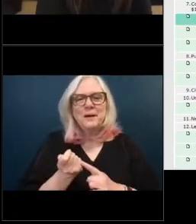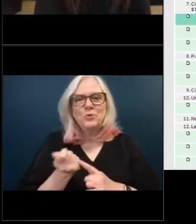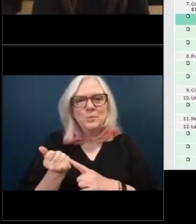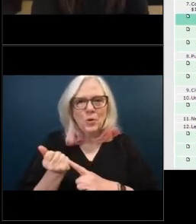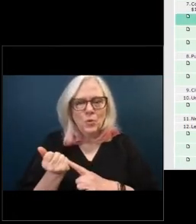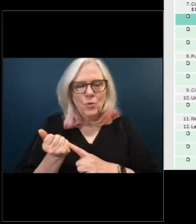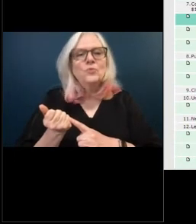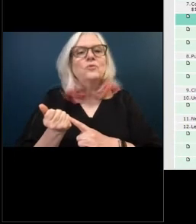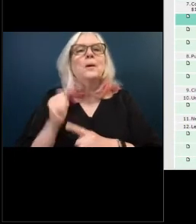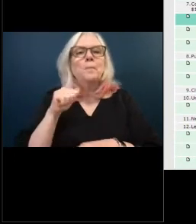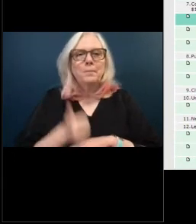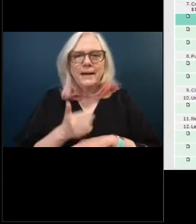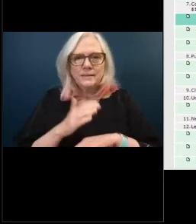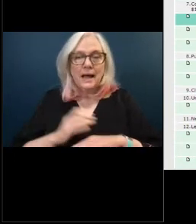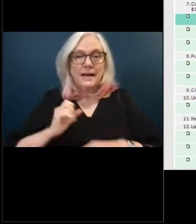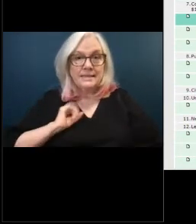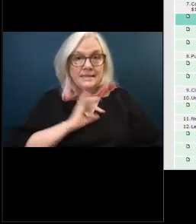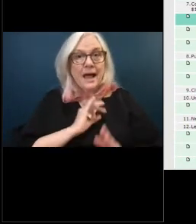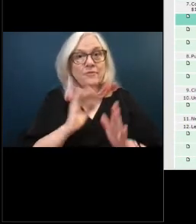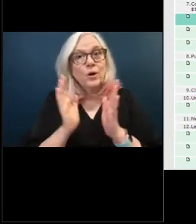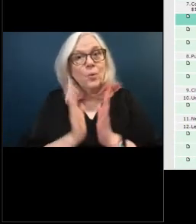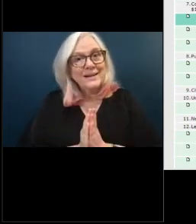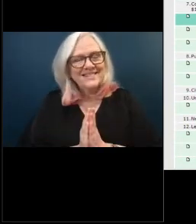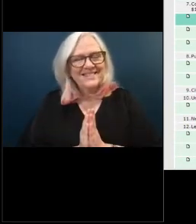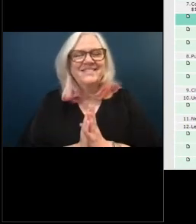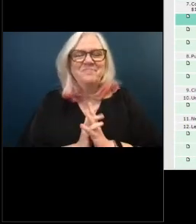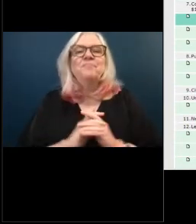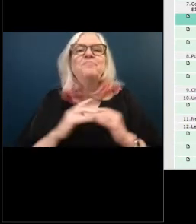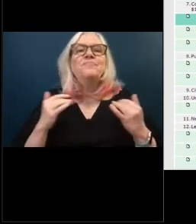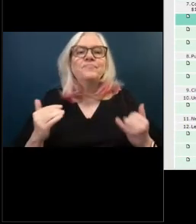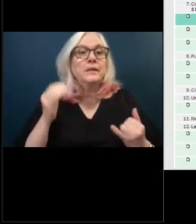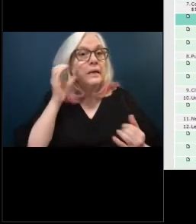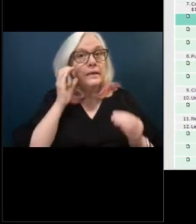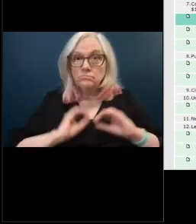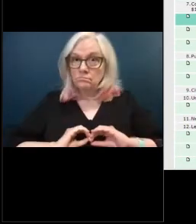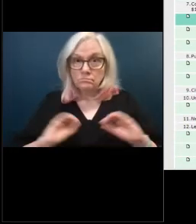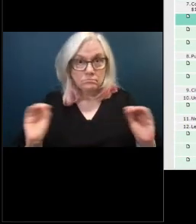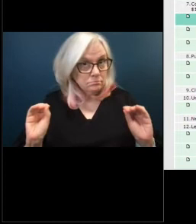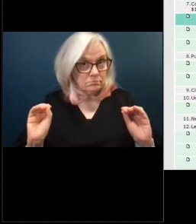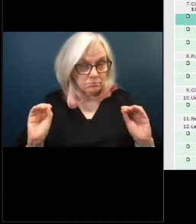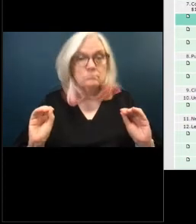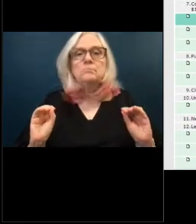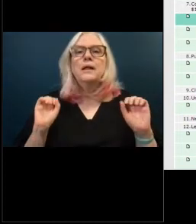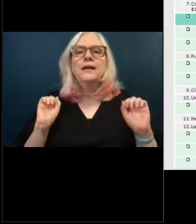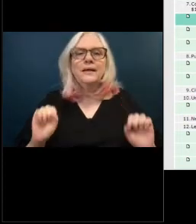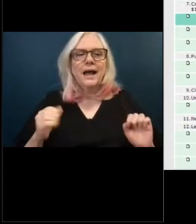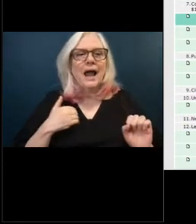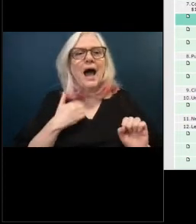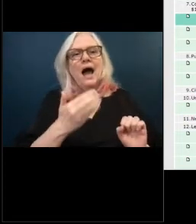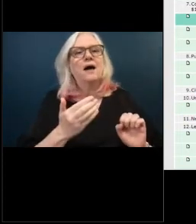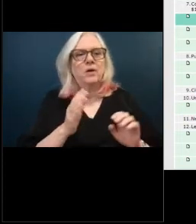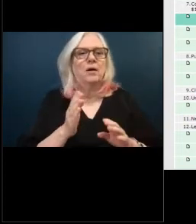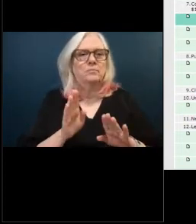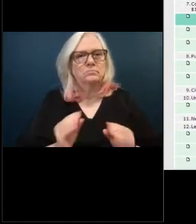all right hearing none may have a motion to approve the remainder of consent bids